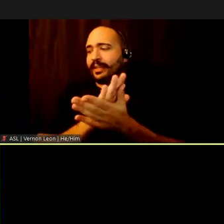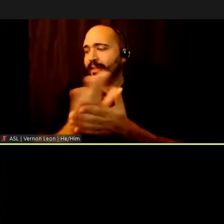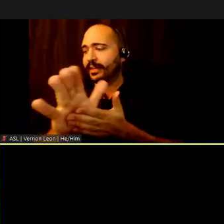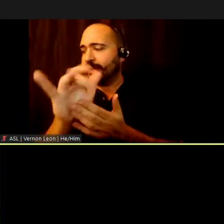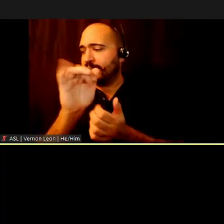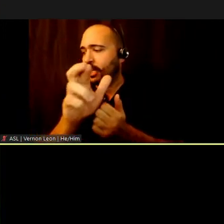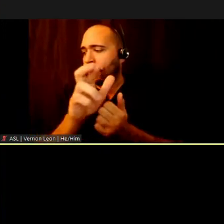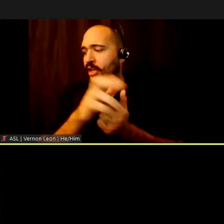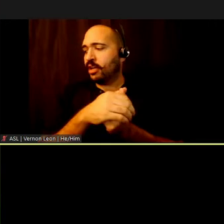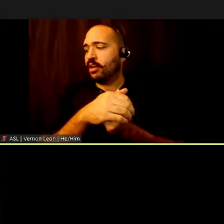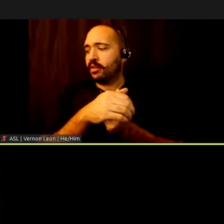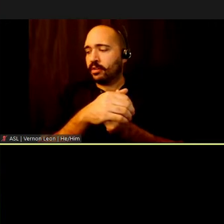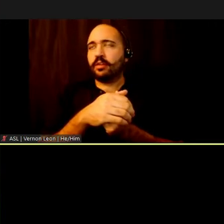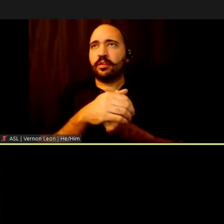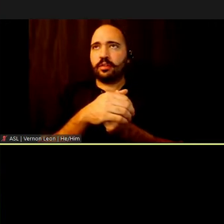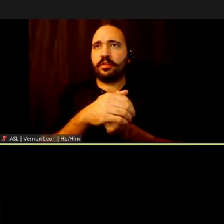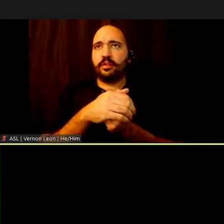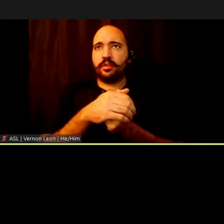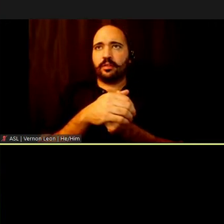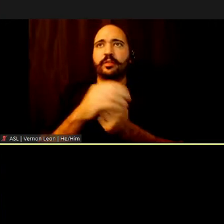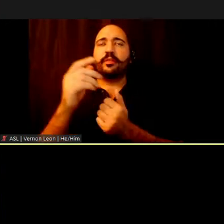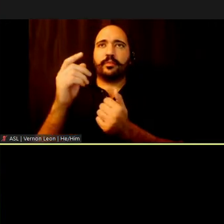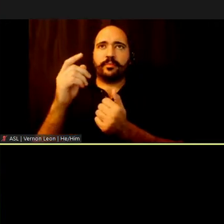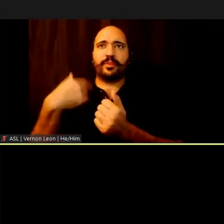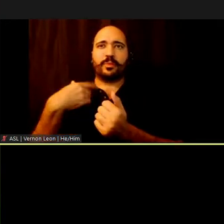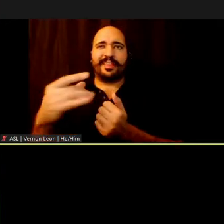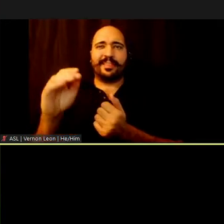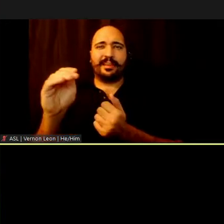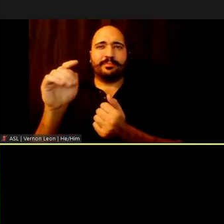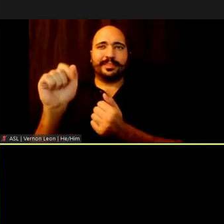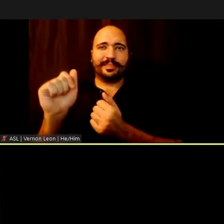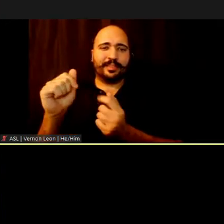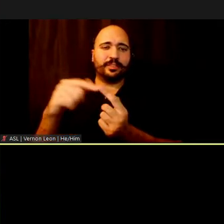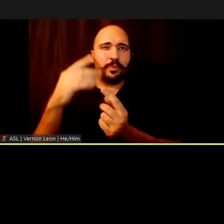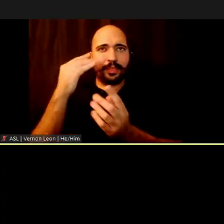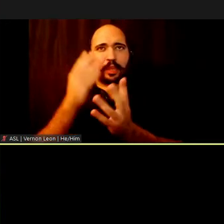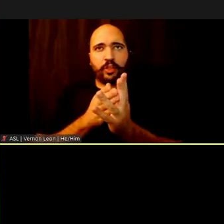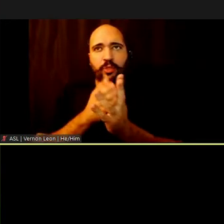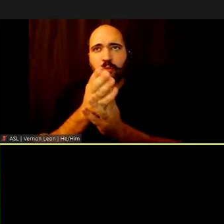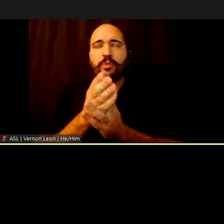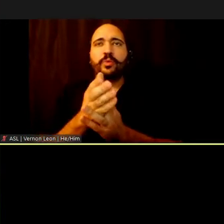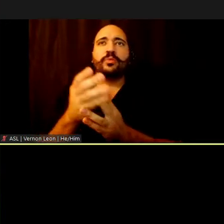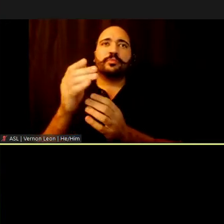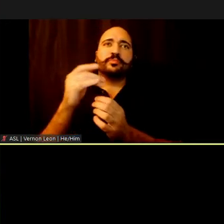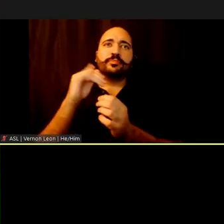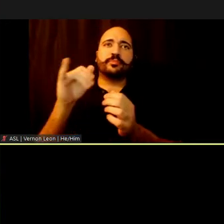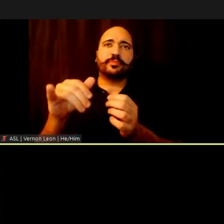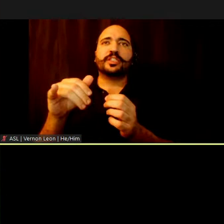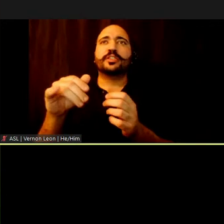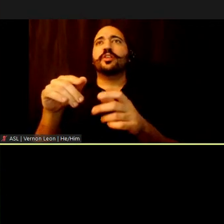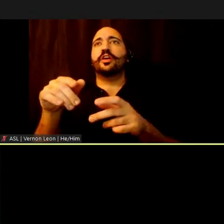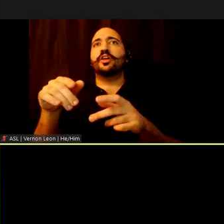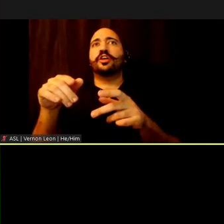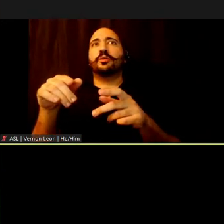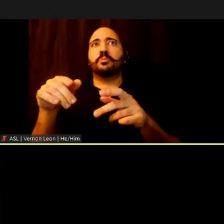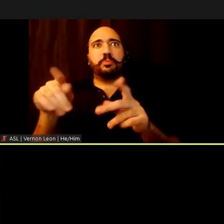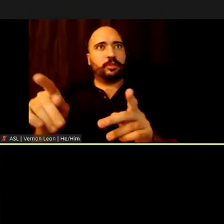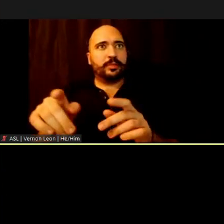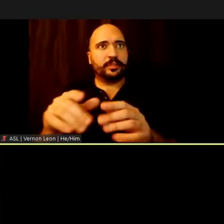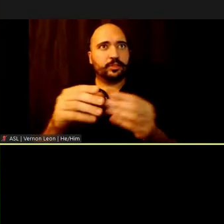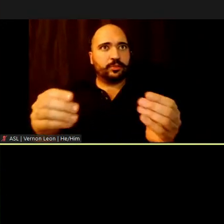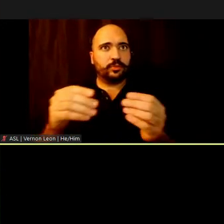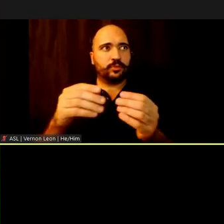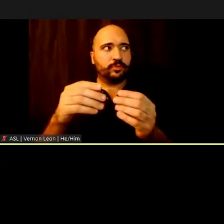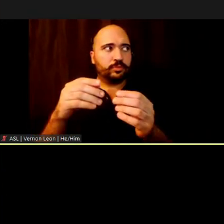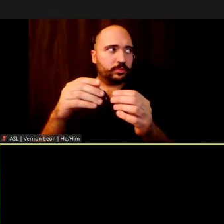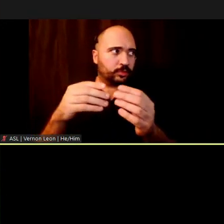I would like the MTA to think through, could a permit system be introduced that charges